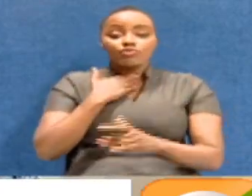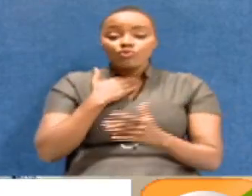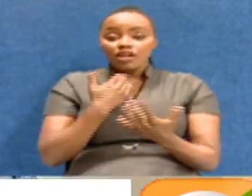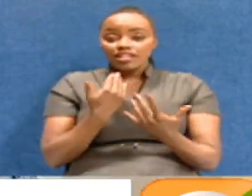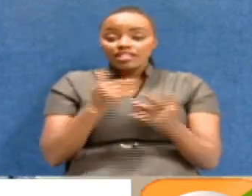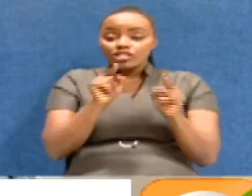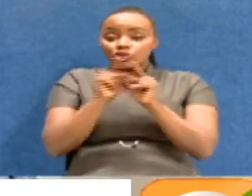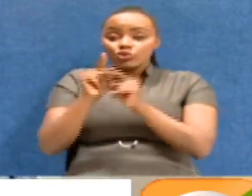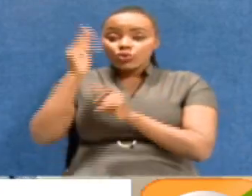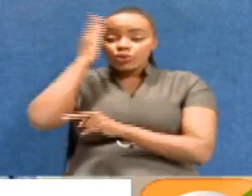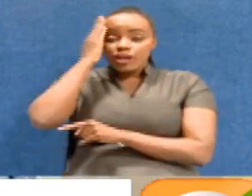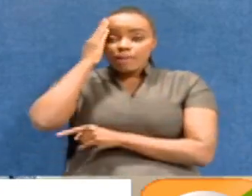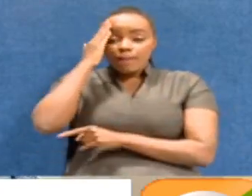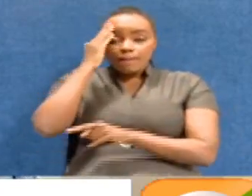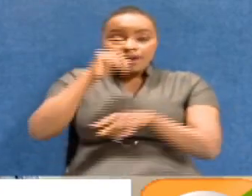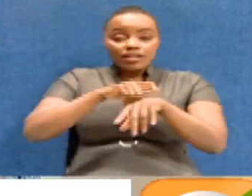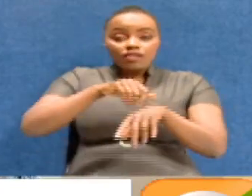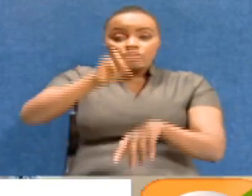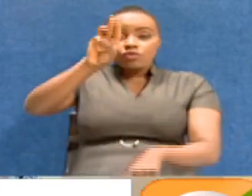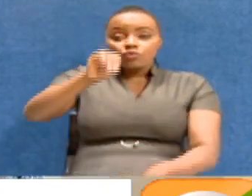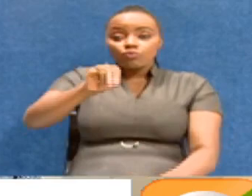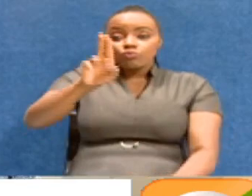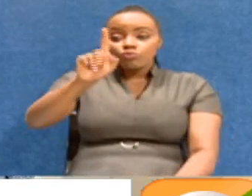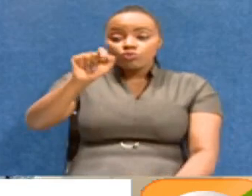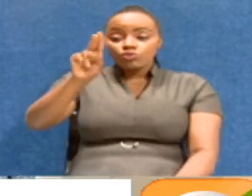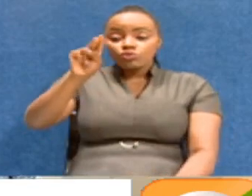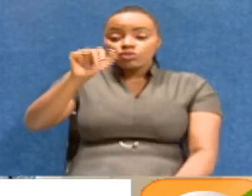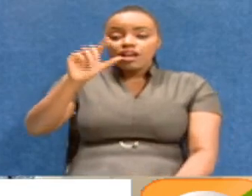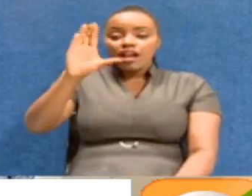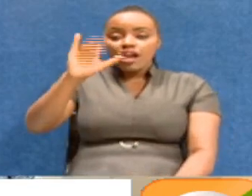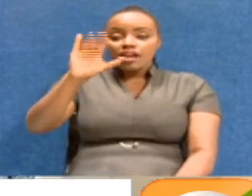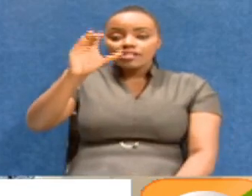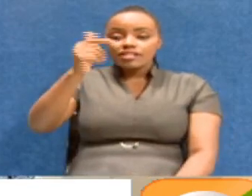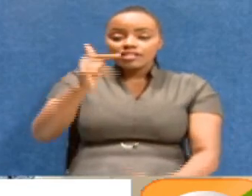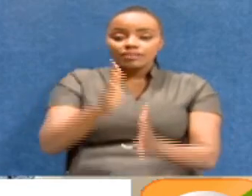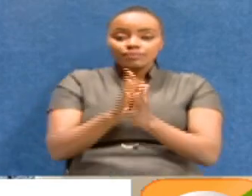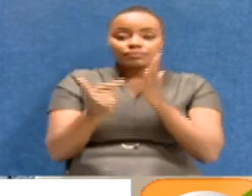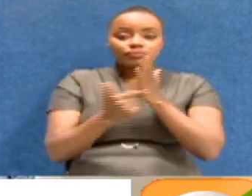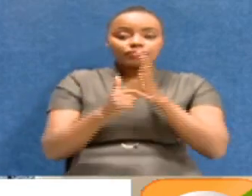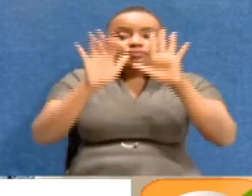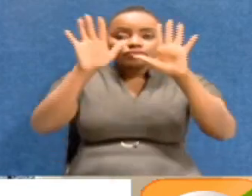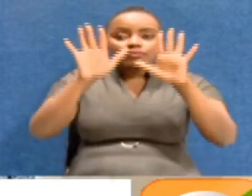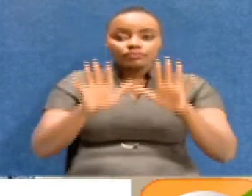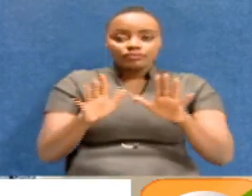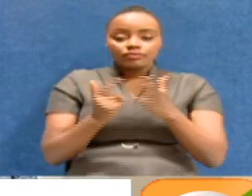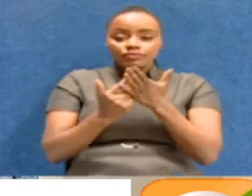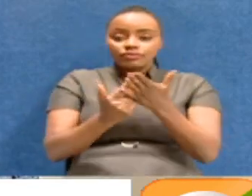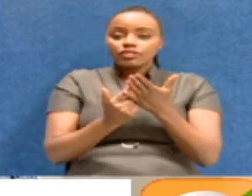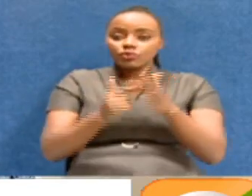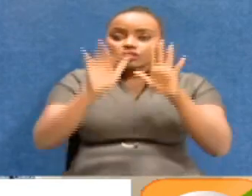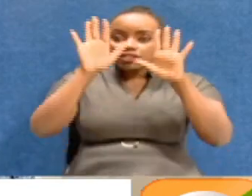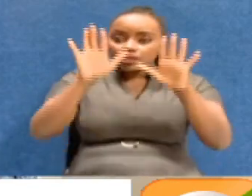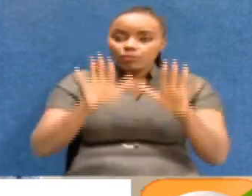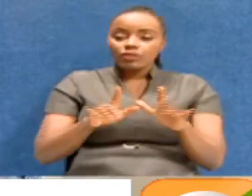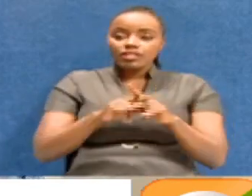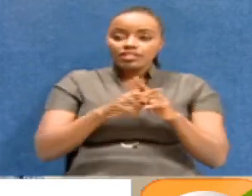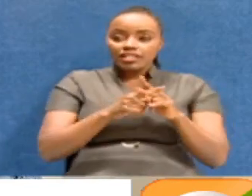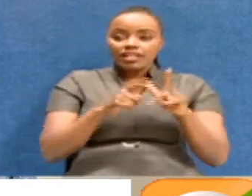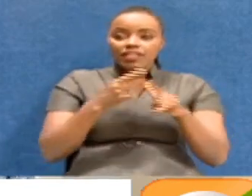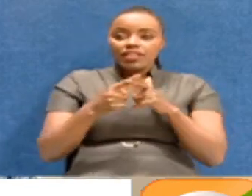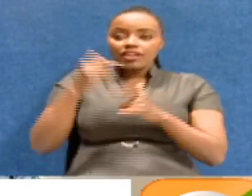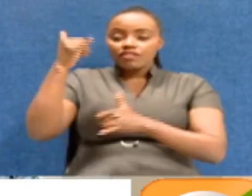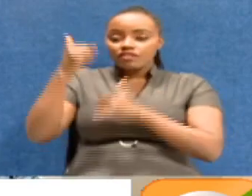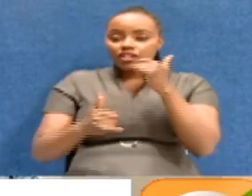And you remember during Mutunga's time, ICT and technology was key, mediation was key, started then but